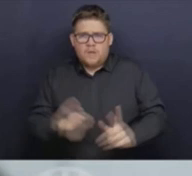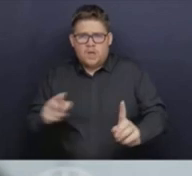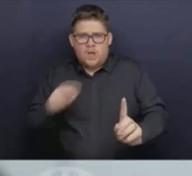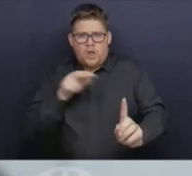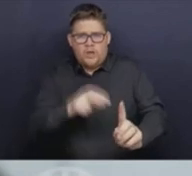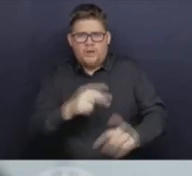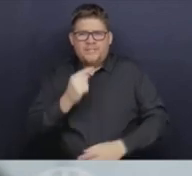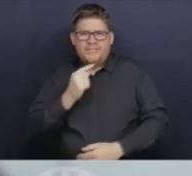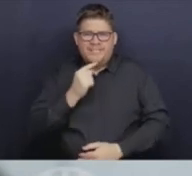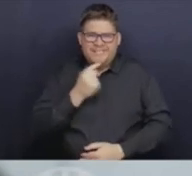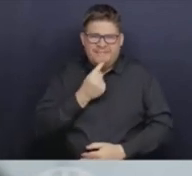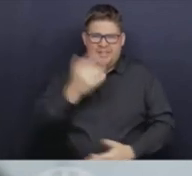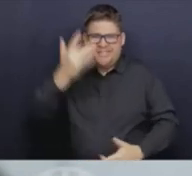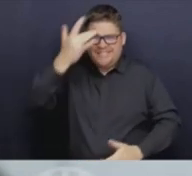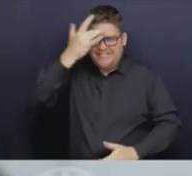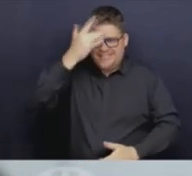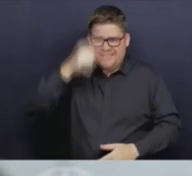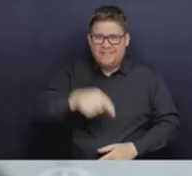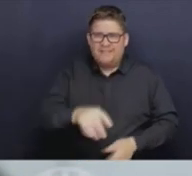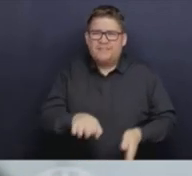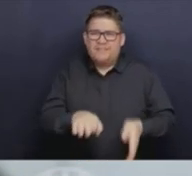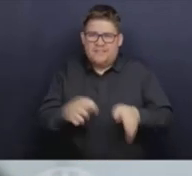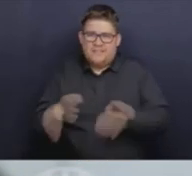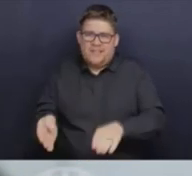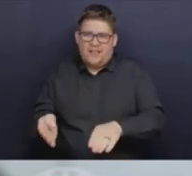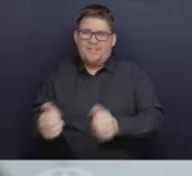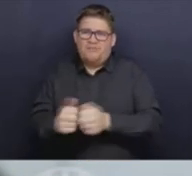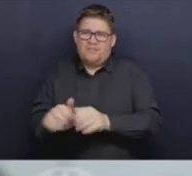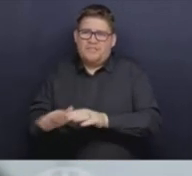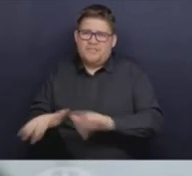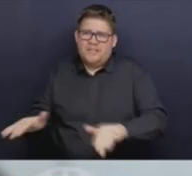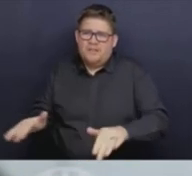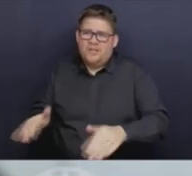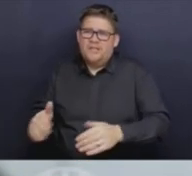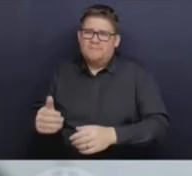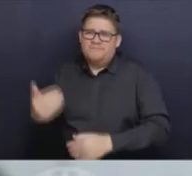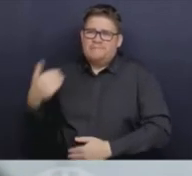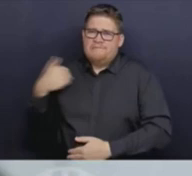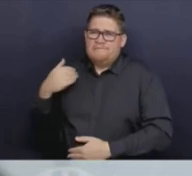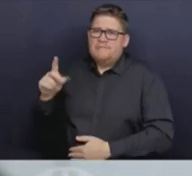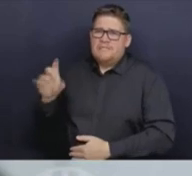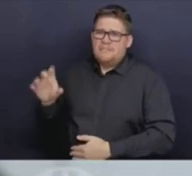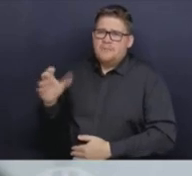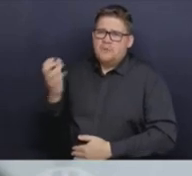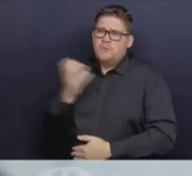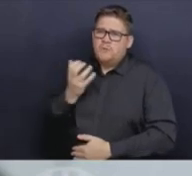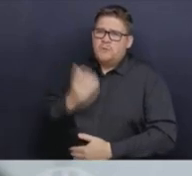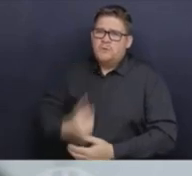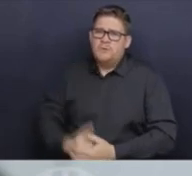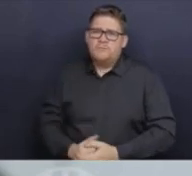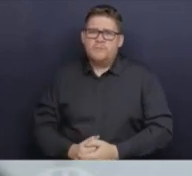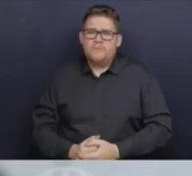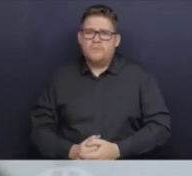in early December and we have not seen any additional deaths